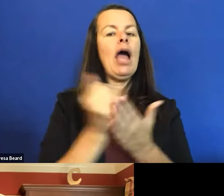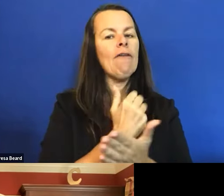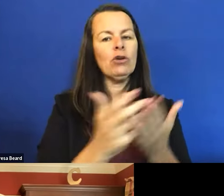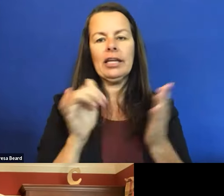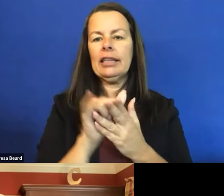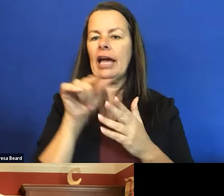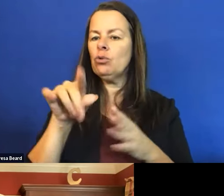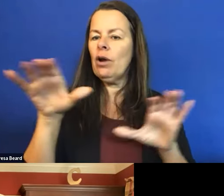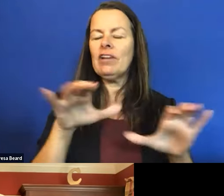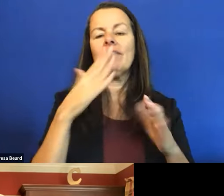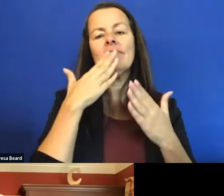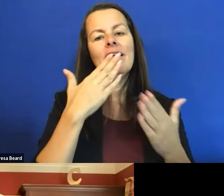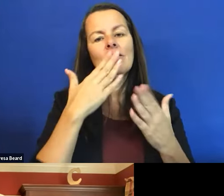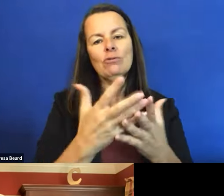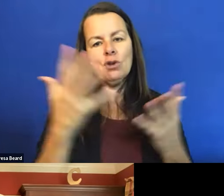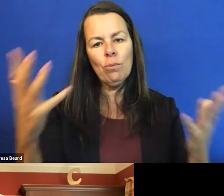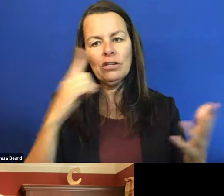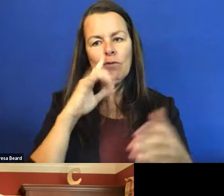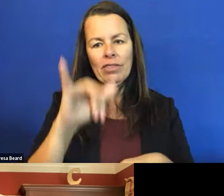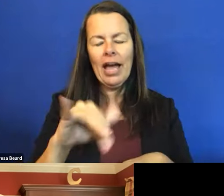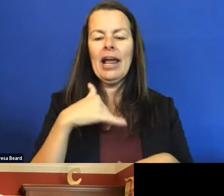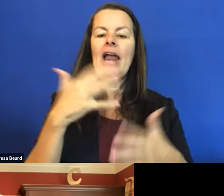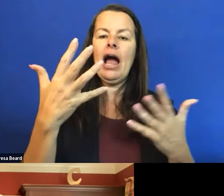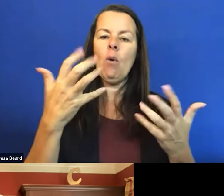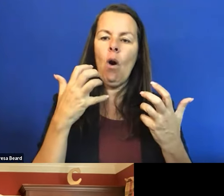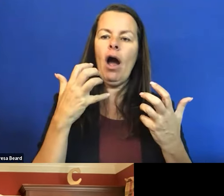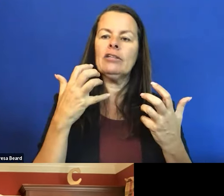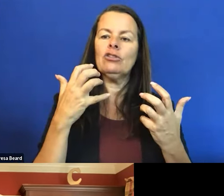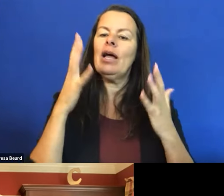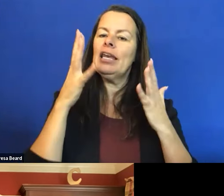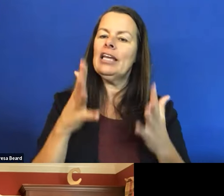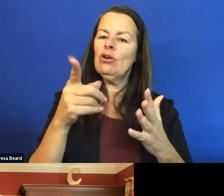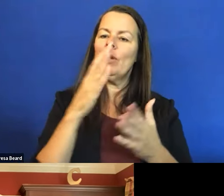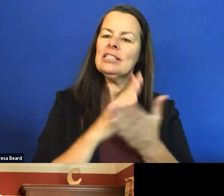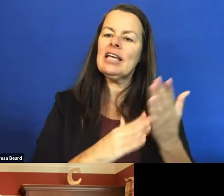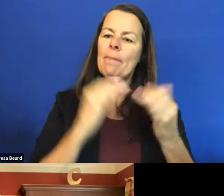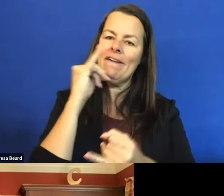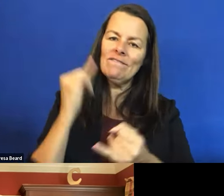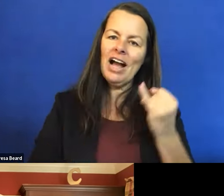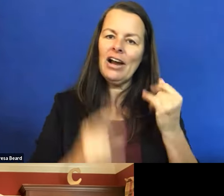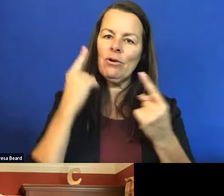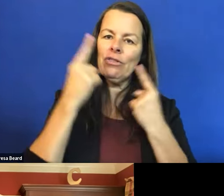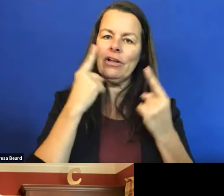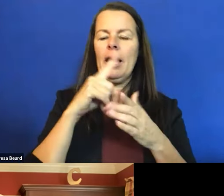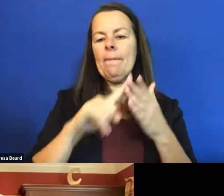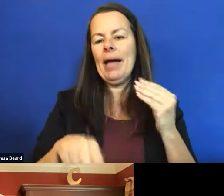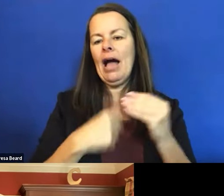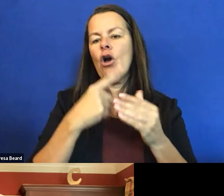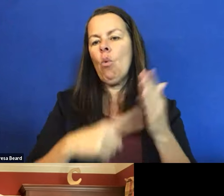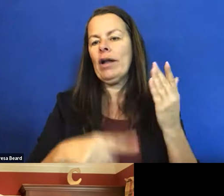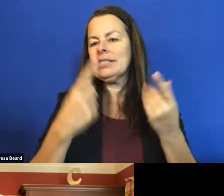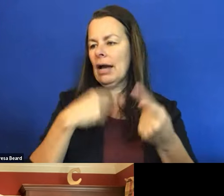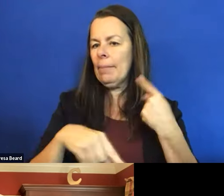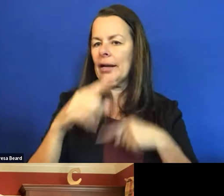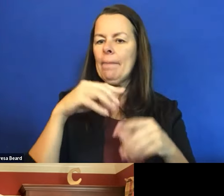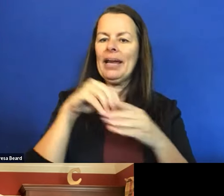done. Thank you so much for it. I want to leave you, uh, some final thoughts about what's coming up in the future and just anything